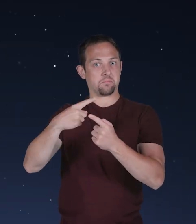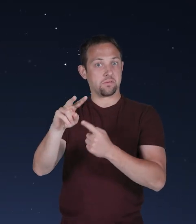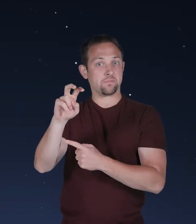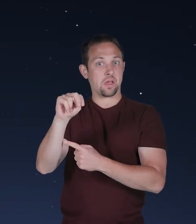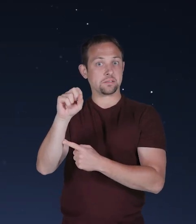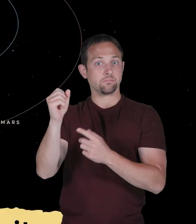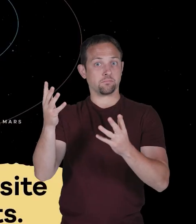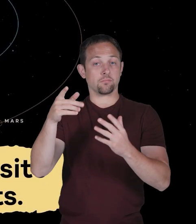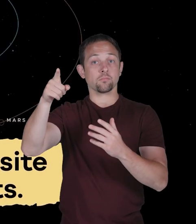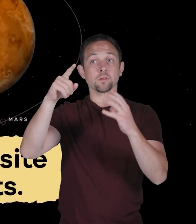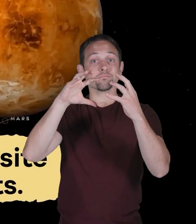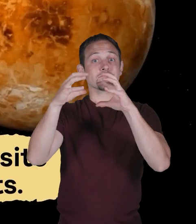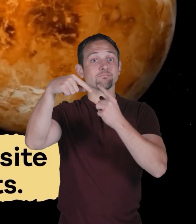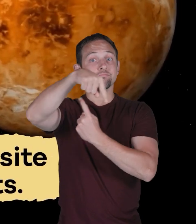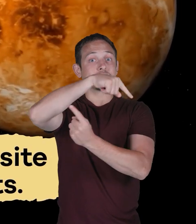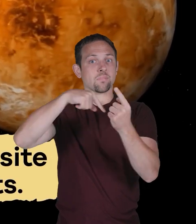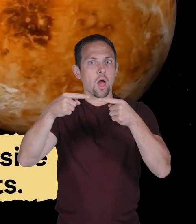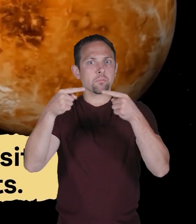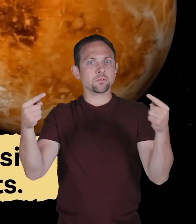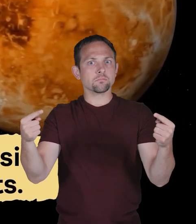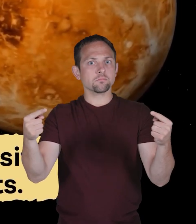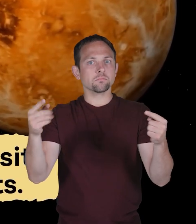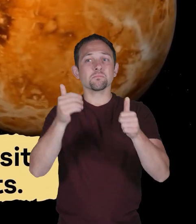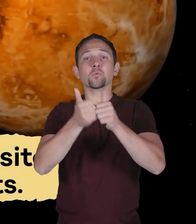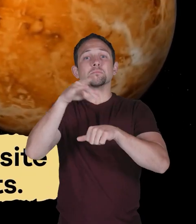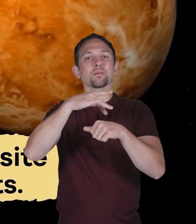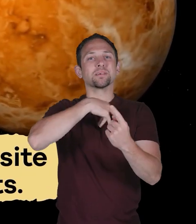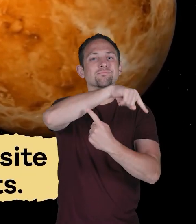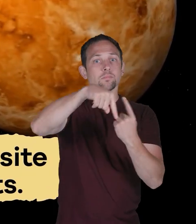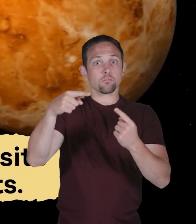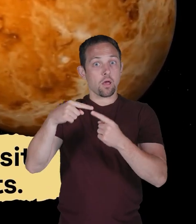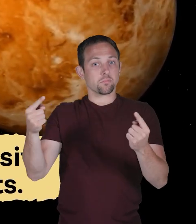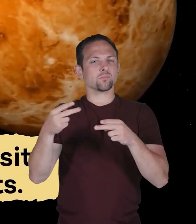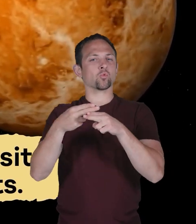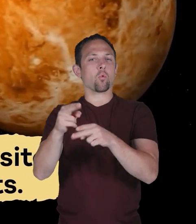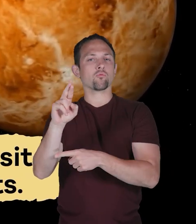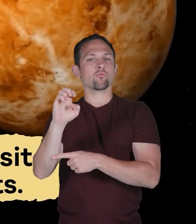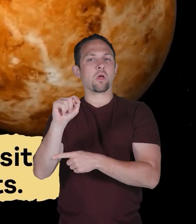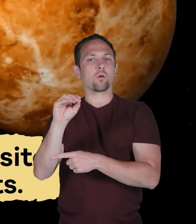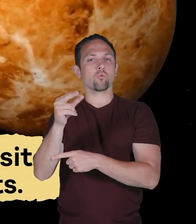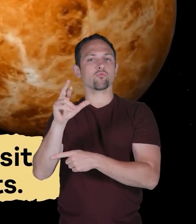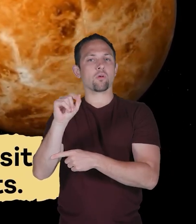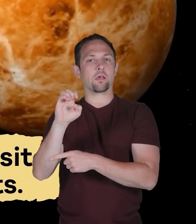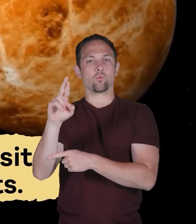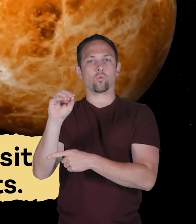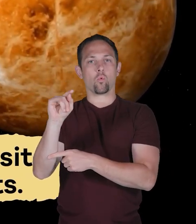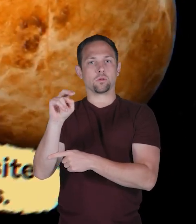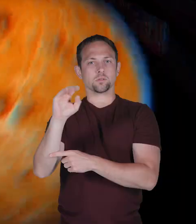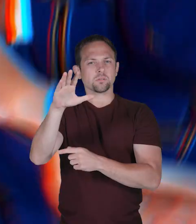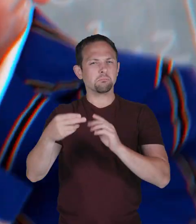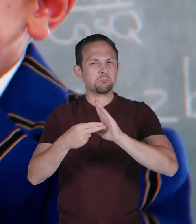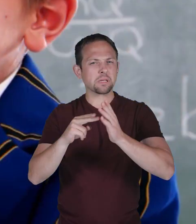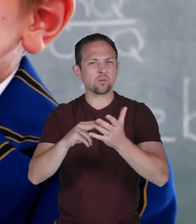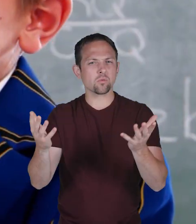fact about Venus is that it rotates in the opposite direction of most planets. This is called retrograde rotation.